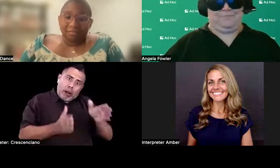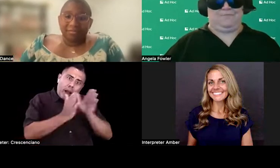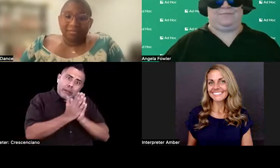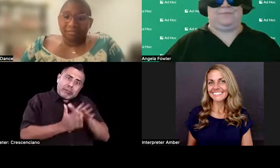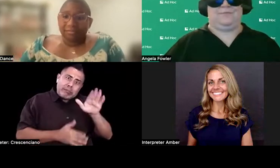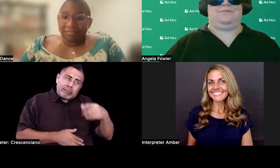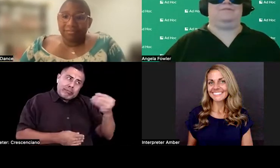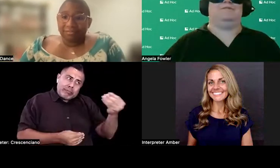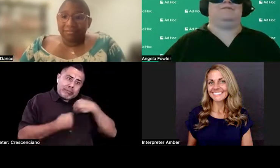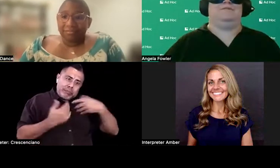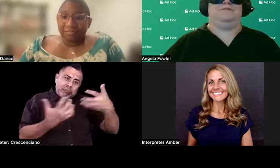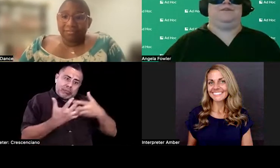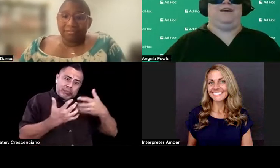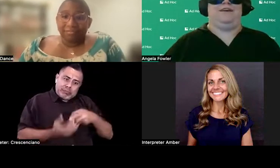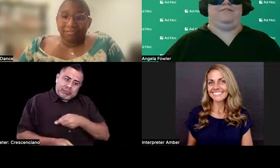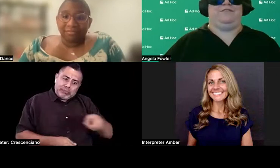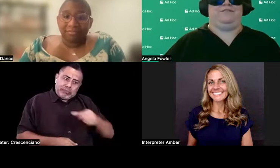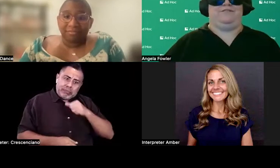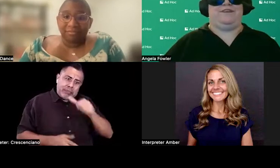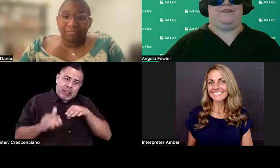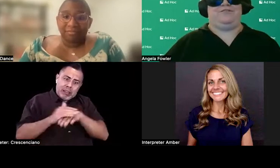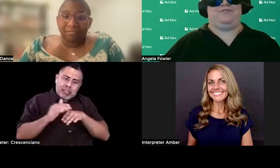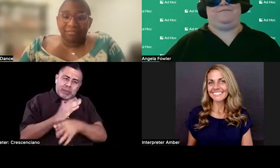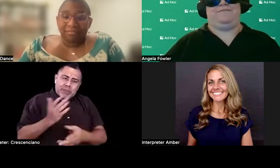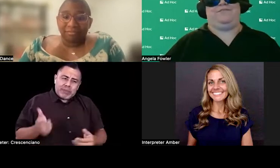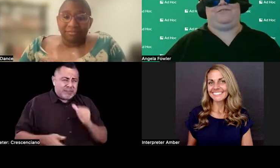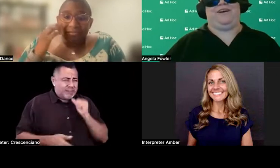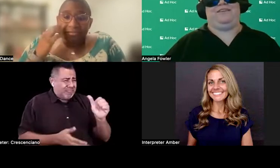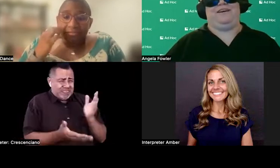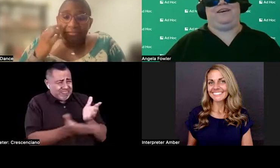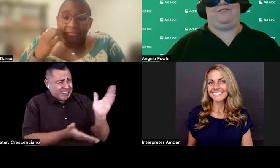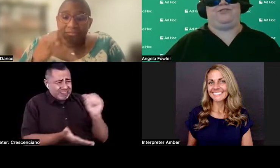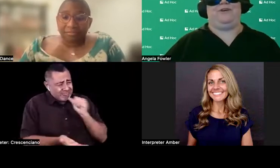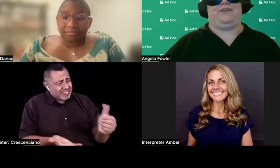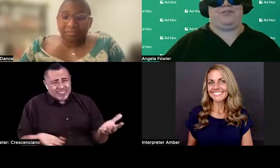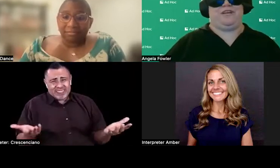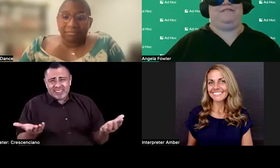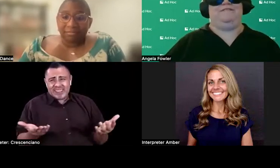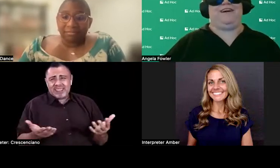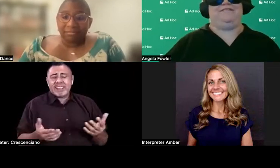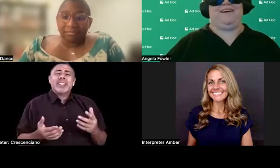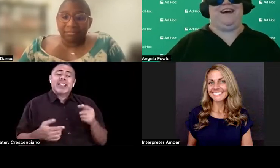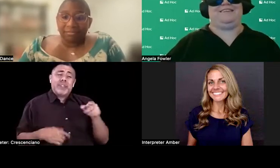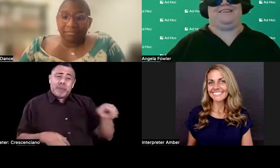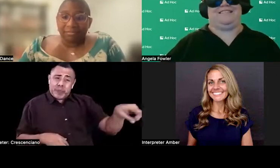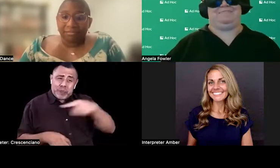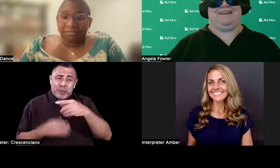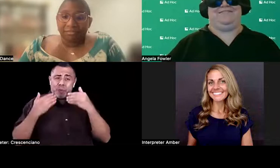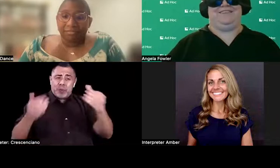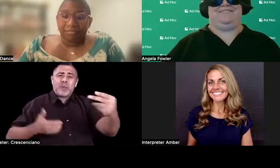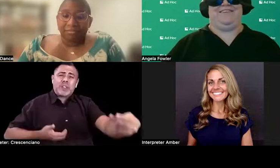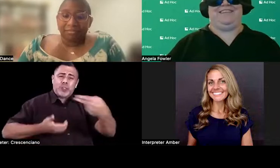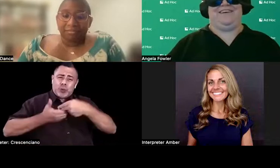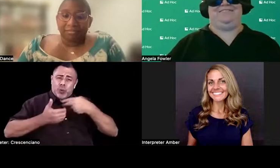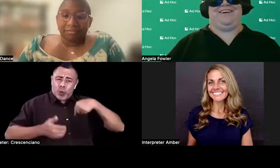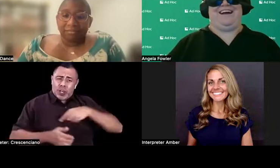and take it a step further and join us in the fight for access, because